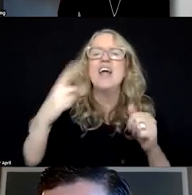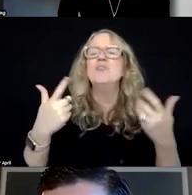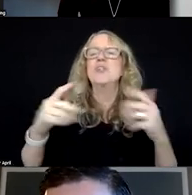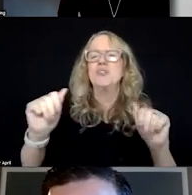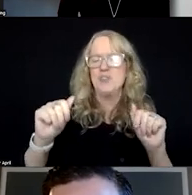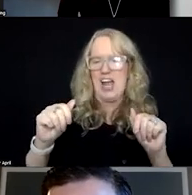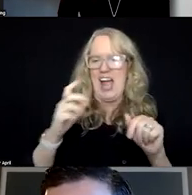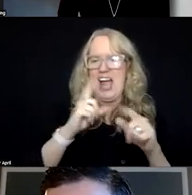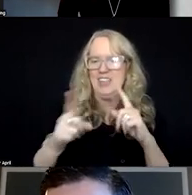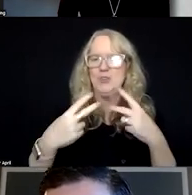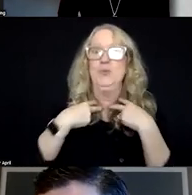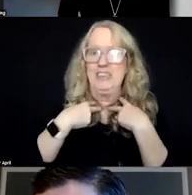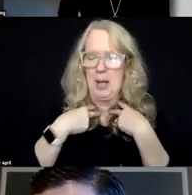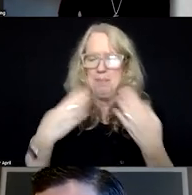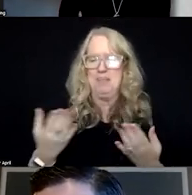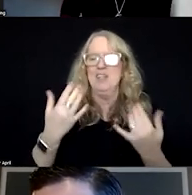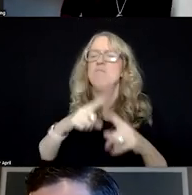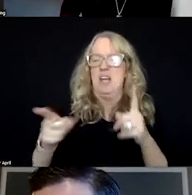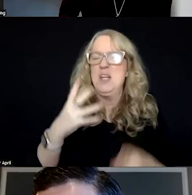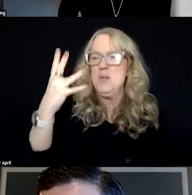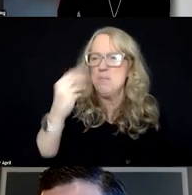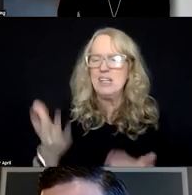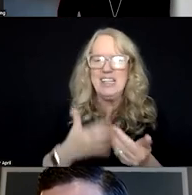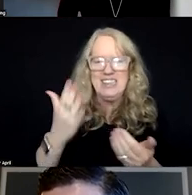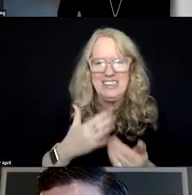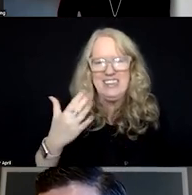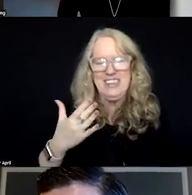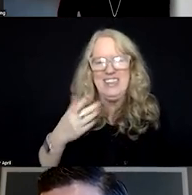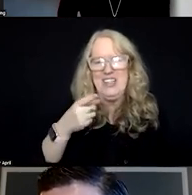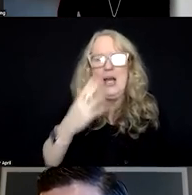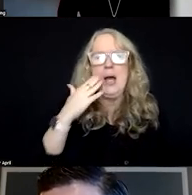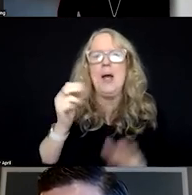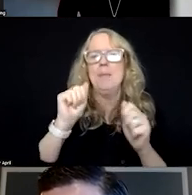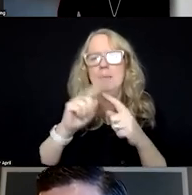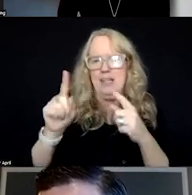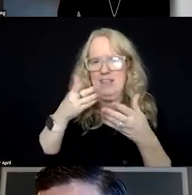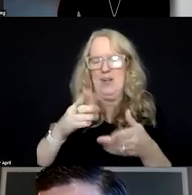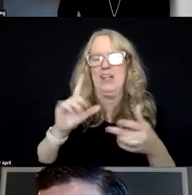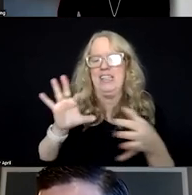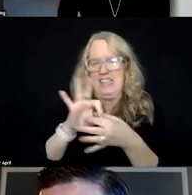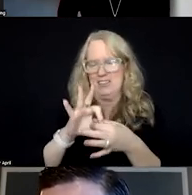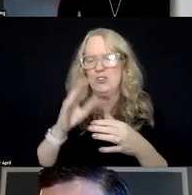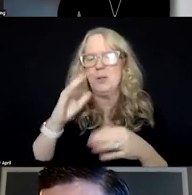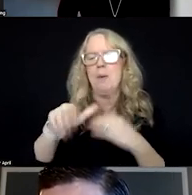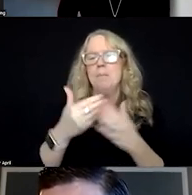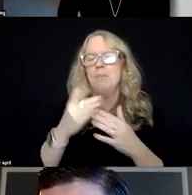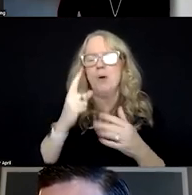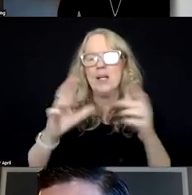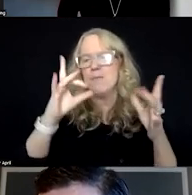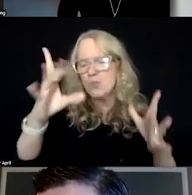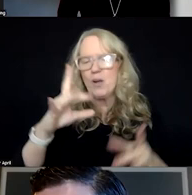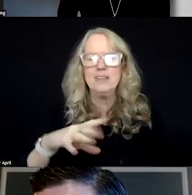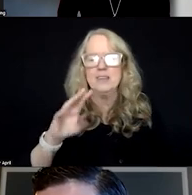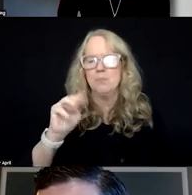stump me here. But this one's pretty easy and why I love being at connections, being a part of the crisis movement and